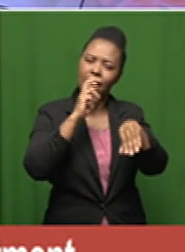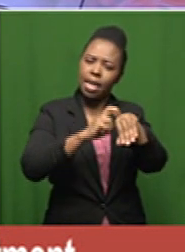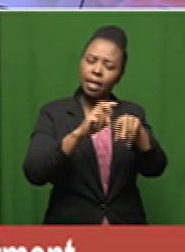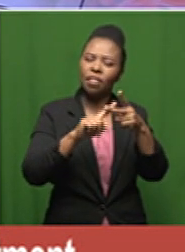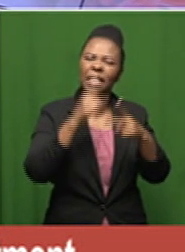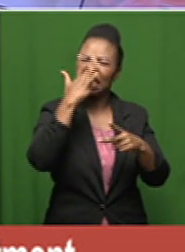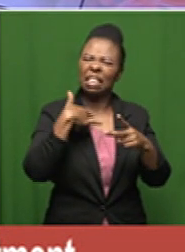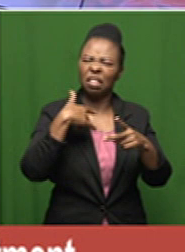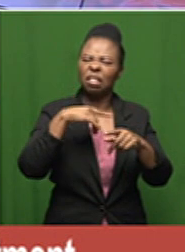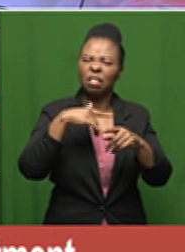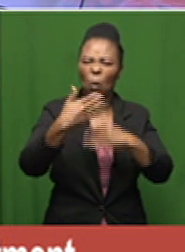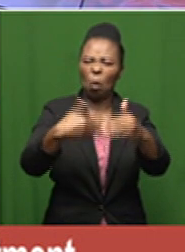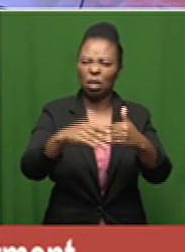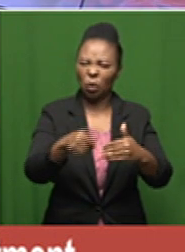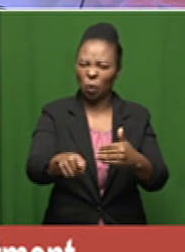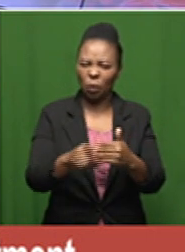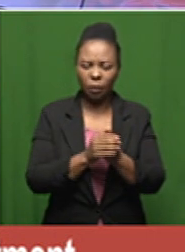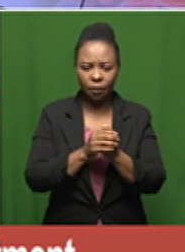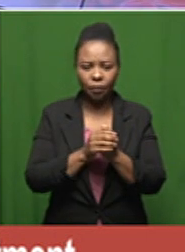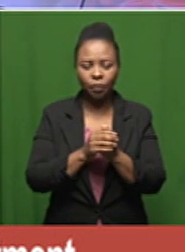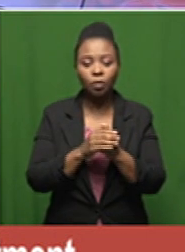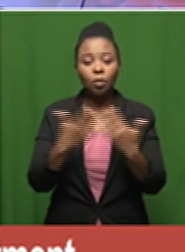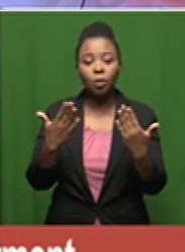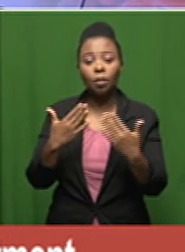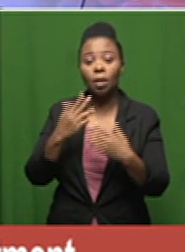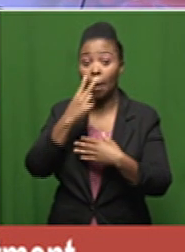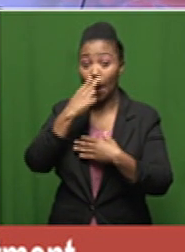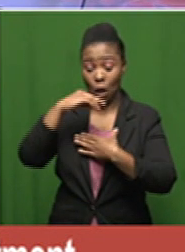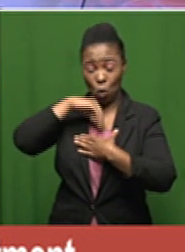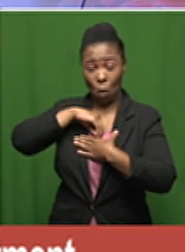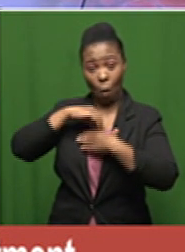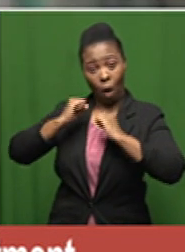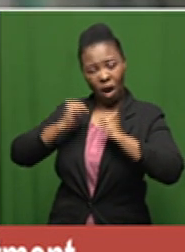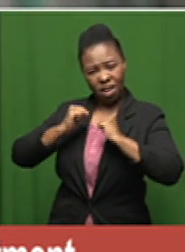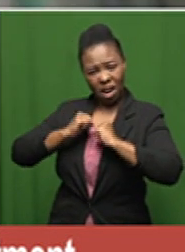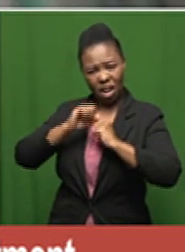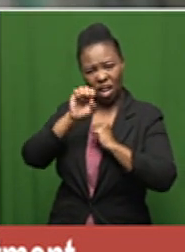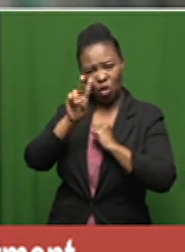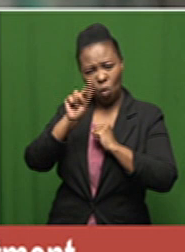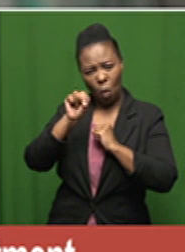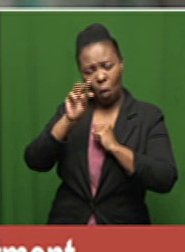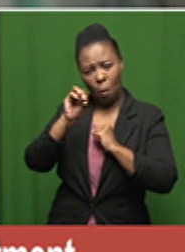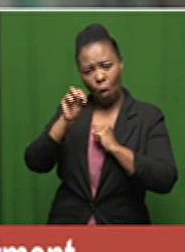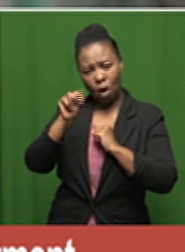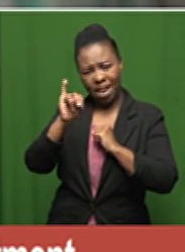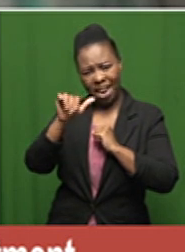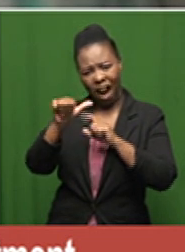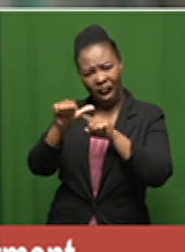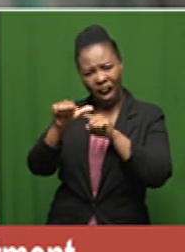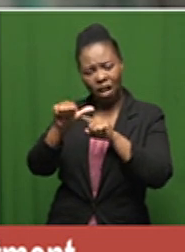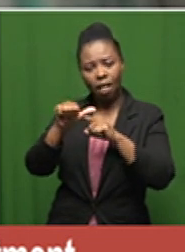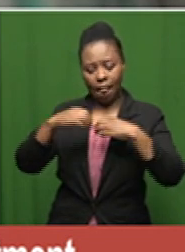process well pneumonia means that the small little air sacs within the lungs become